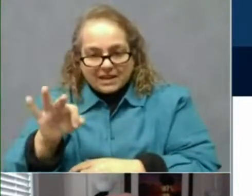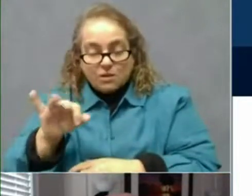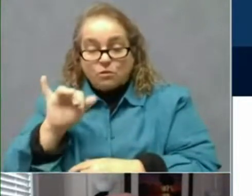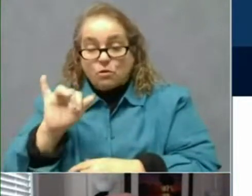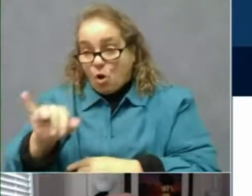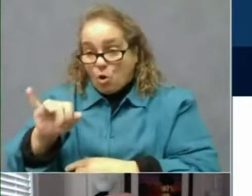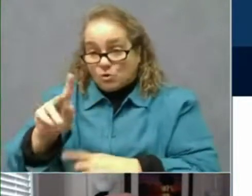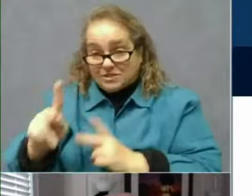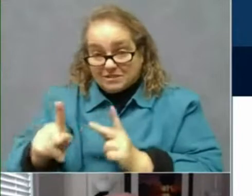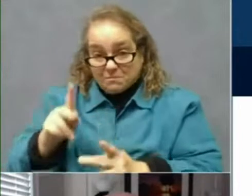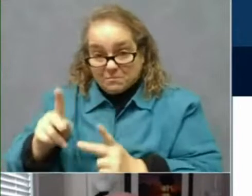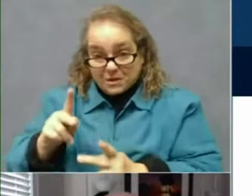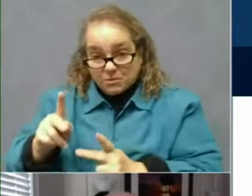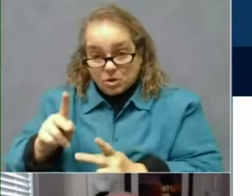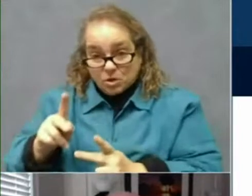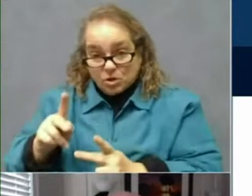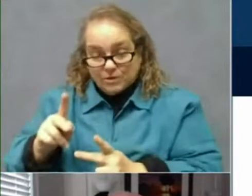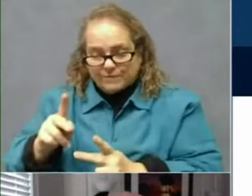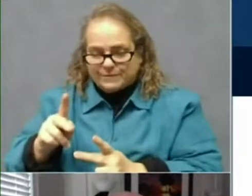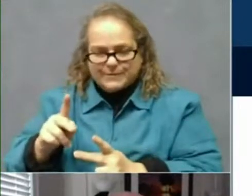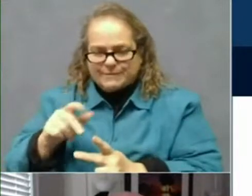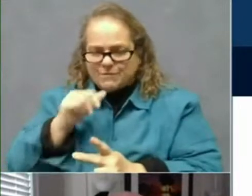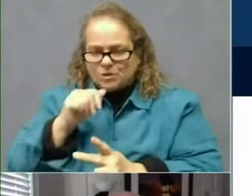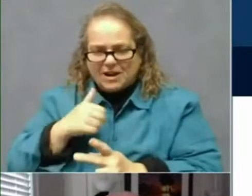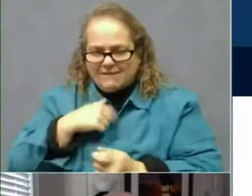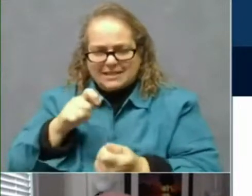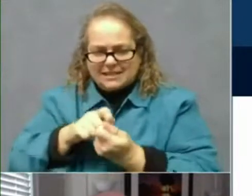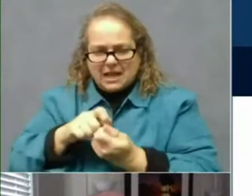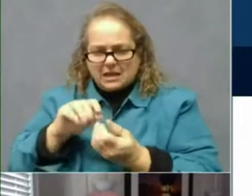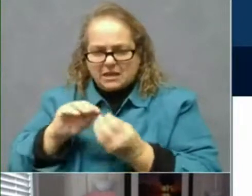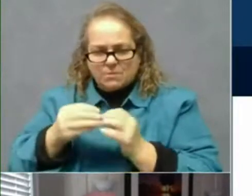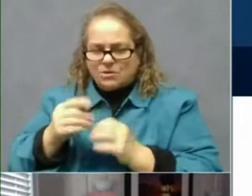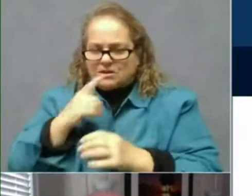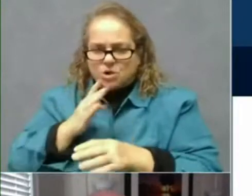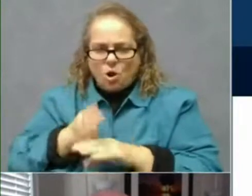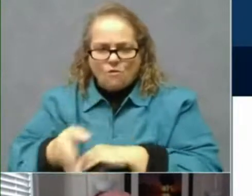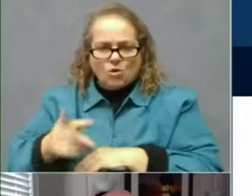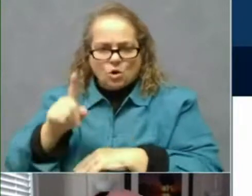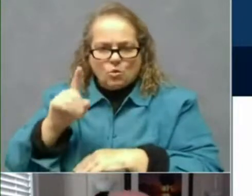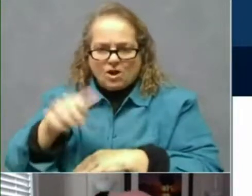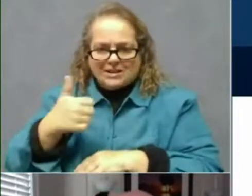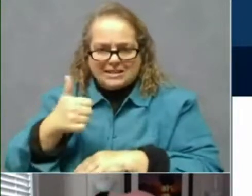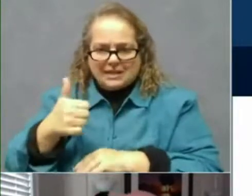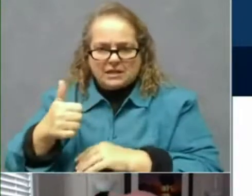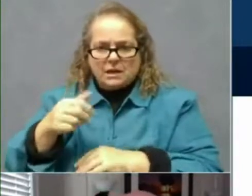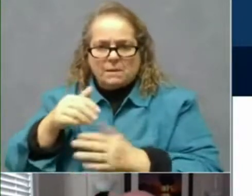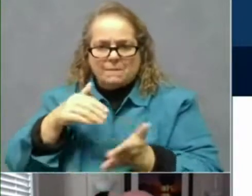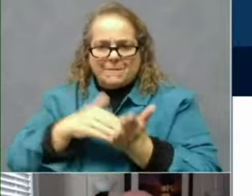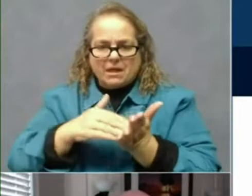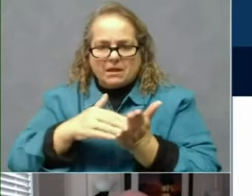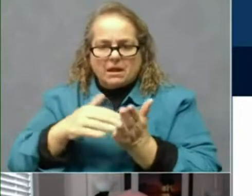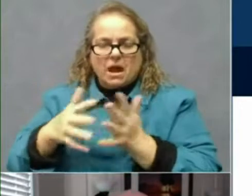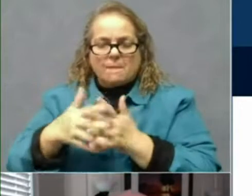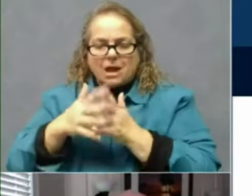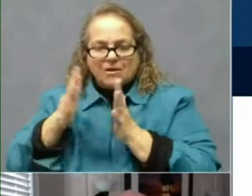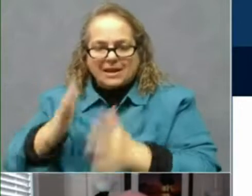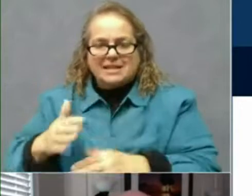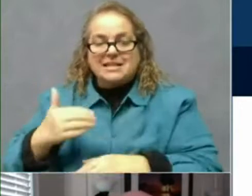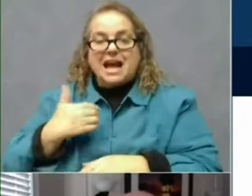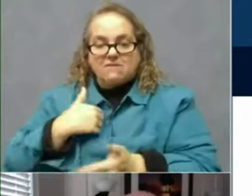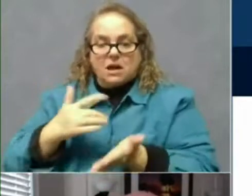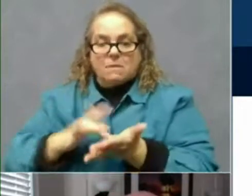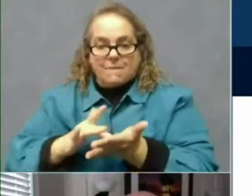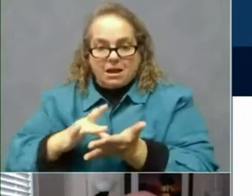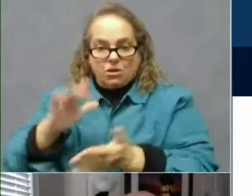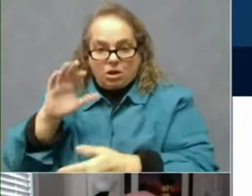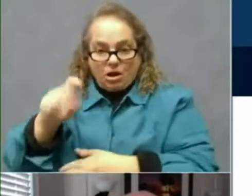I don't have a number for you, they said over 110 million Americans have medical conditions that may make them at risk for COVID